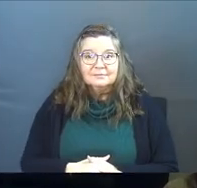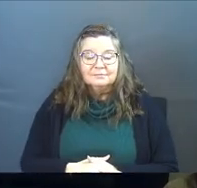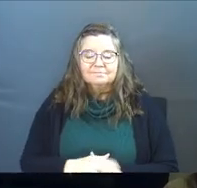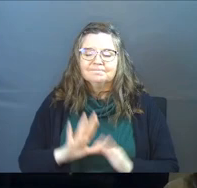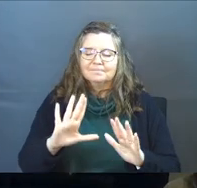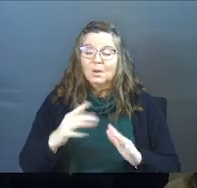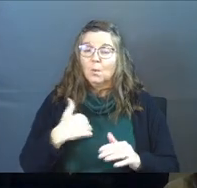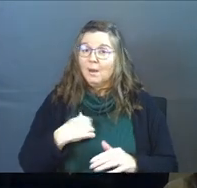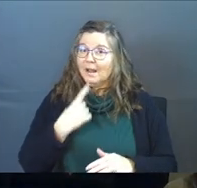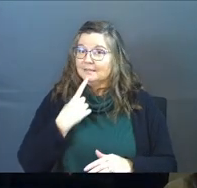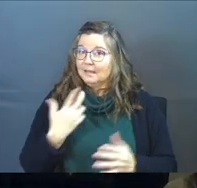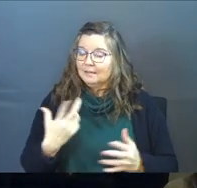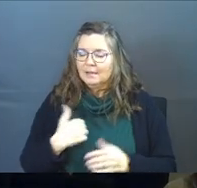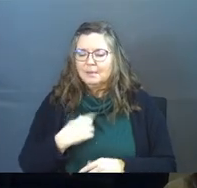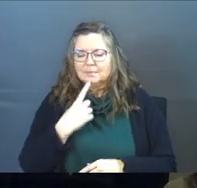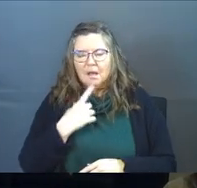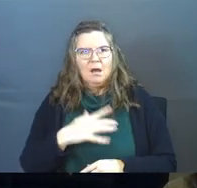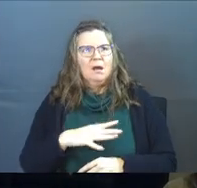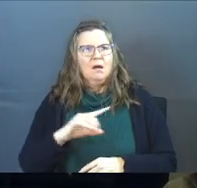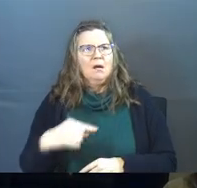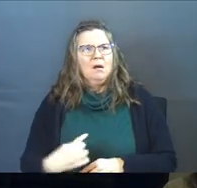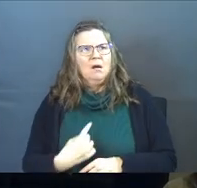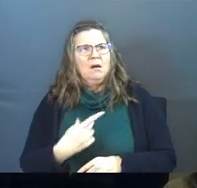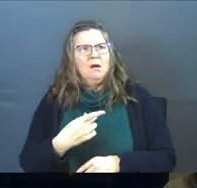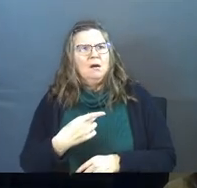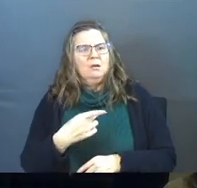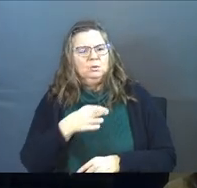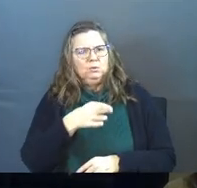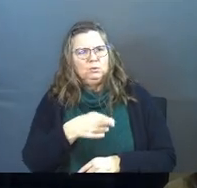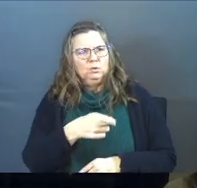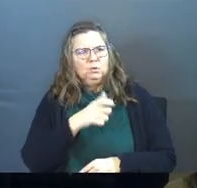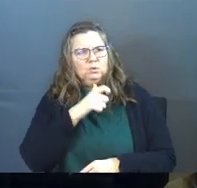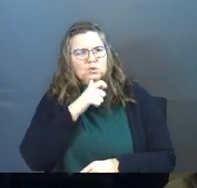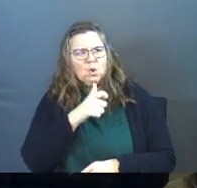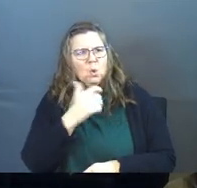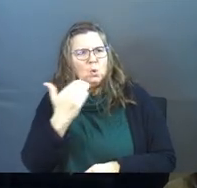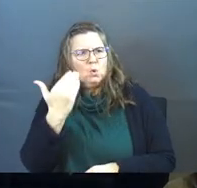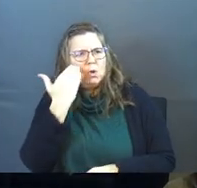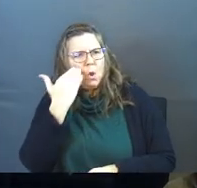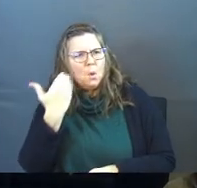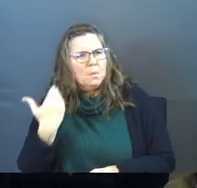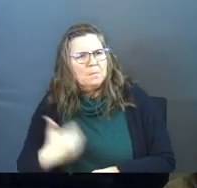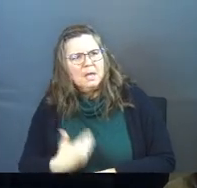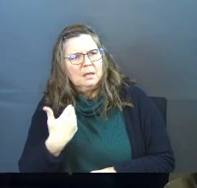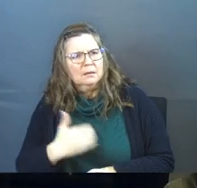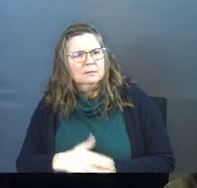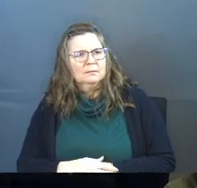Here's what I'm going to say. I'm going to say, how dare you? You don't know me.